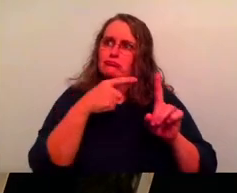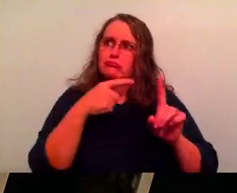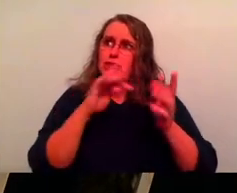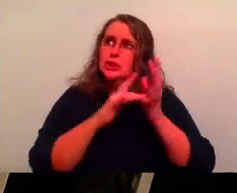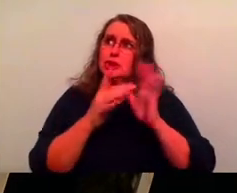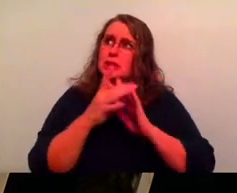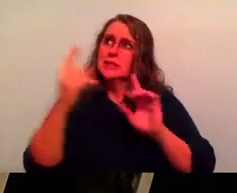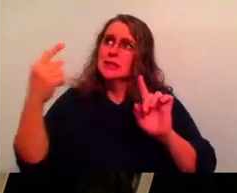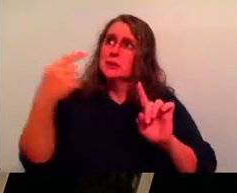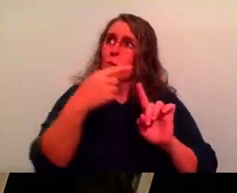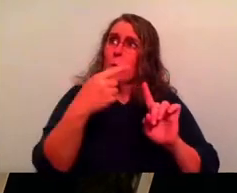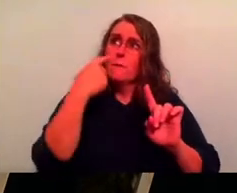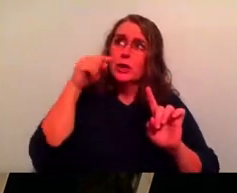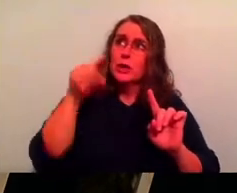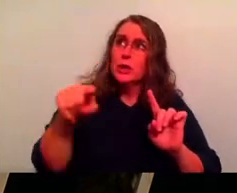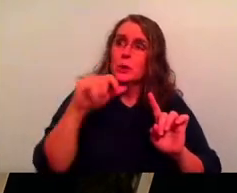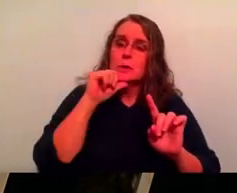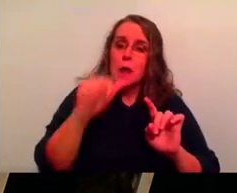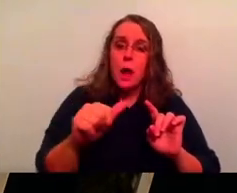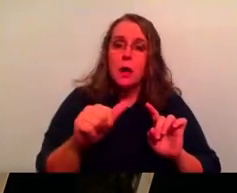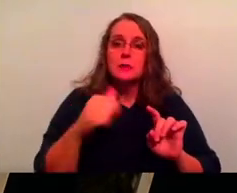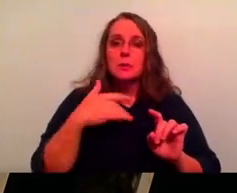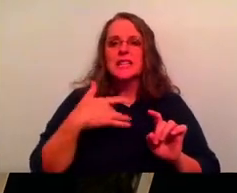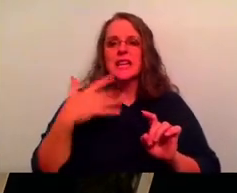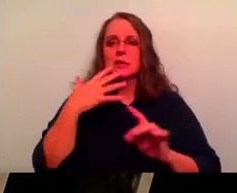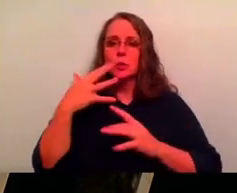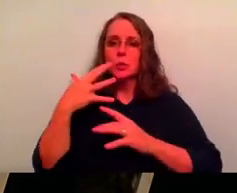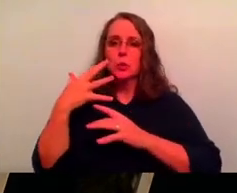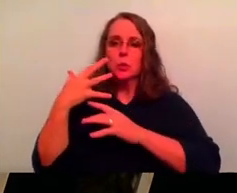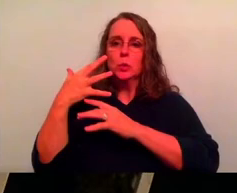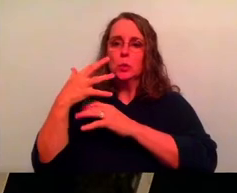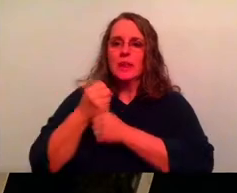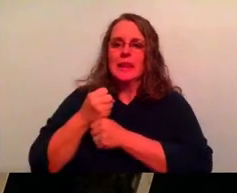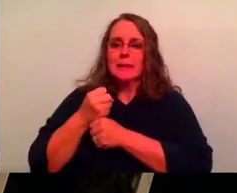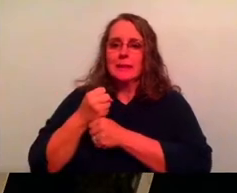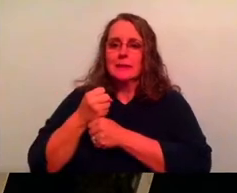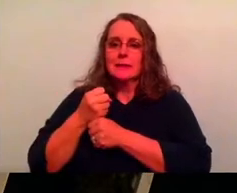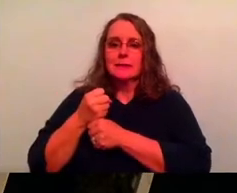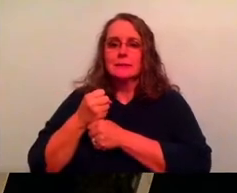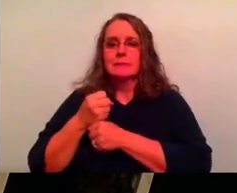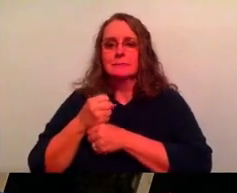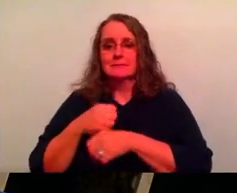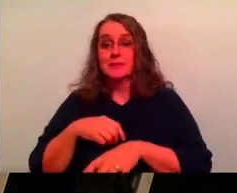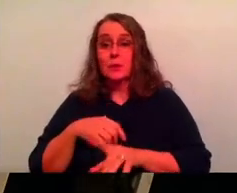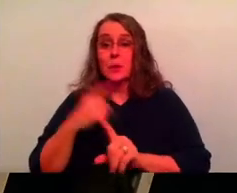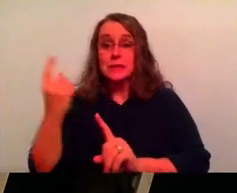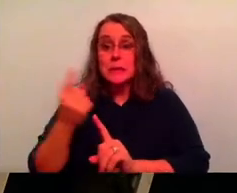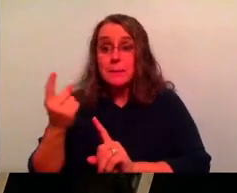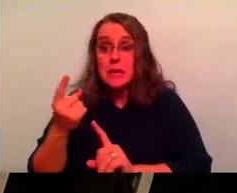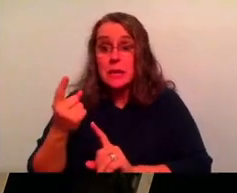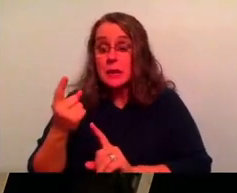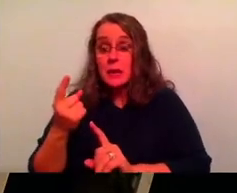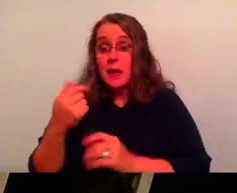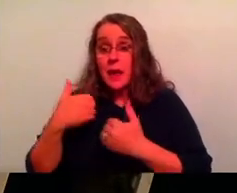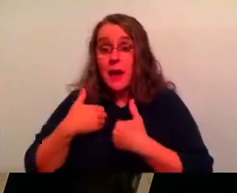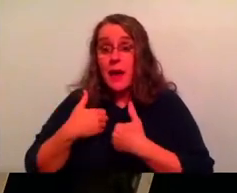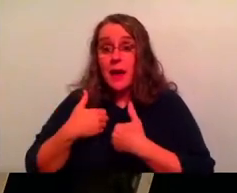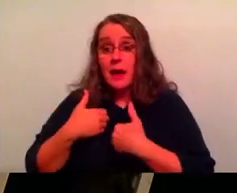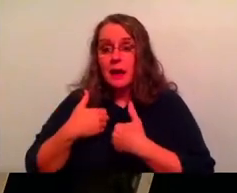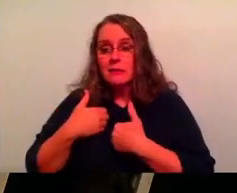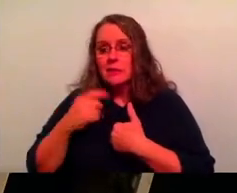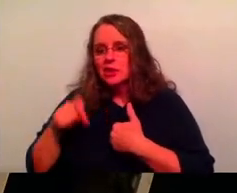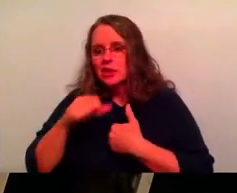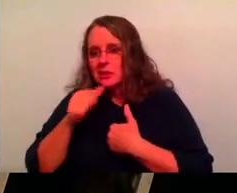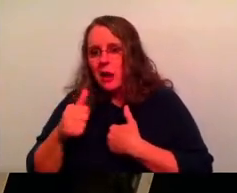A hundred percent. Yeah. So we, we cling. That's it. A hundred percent. We cling. Have you ever found yourself clinging to something that you, that you have that you probably shouldn't, you know what I mean?